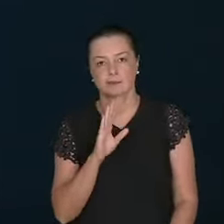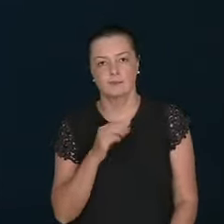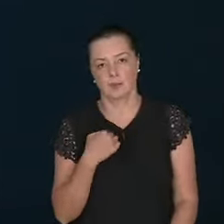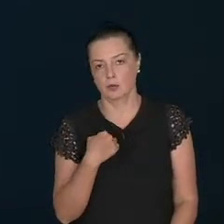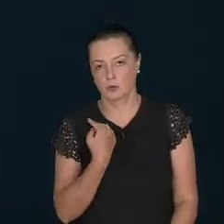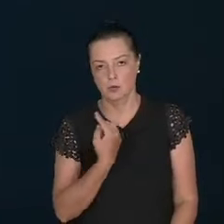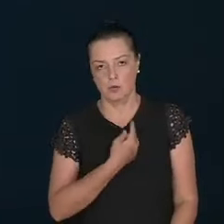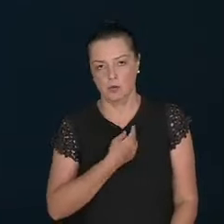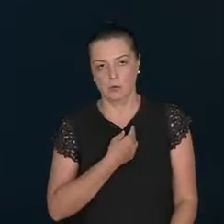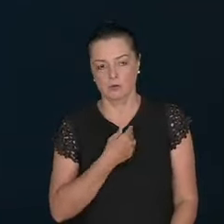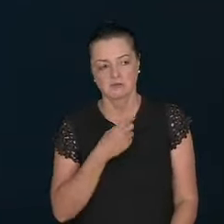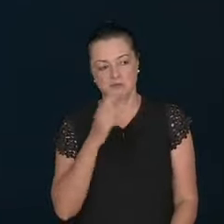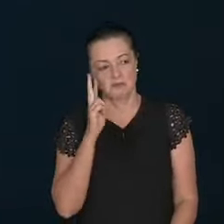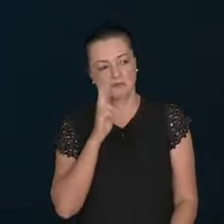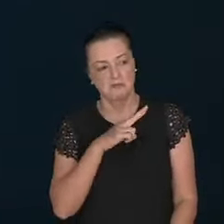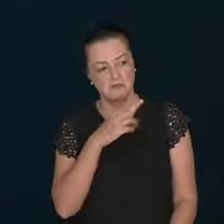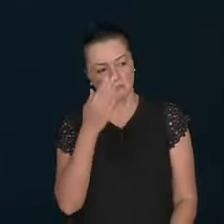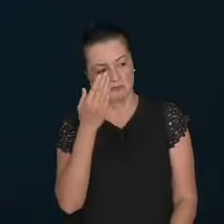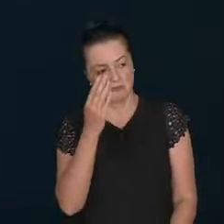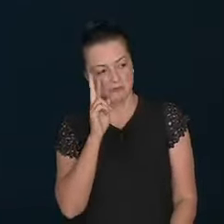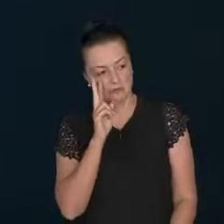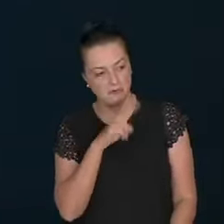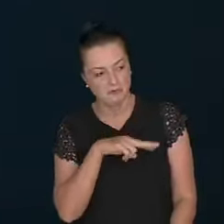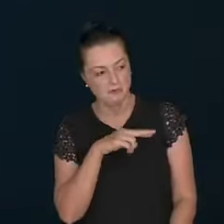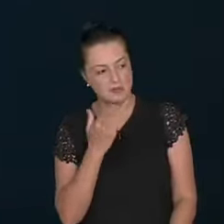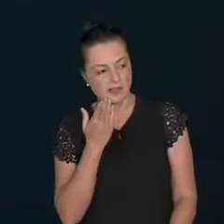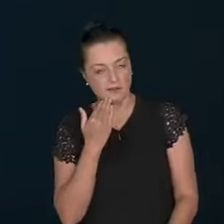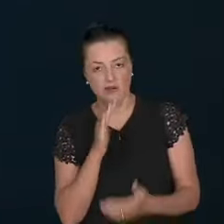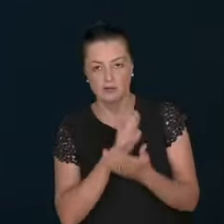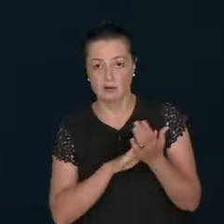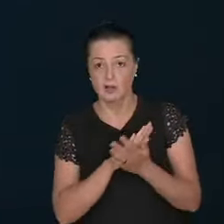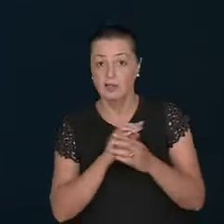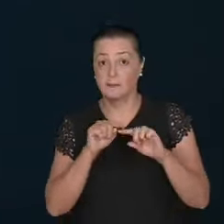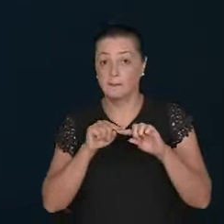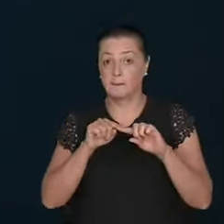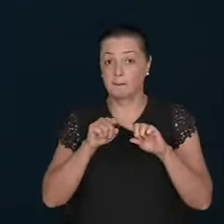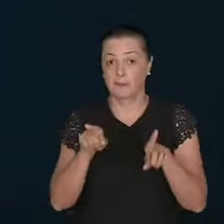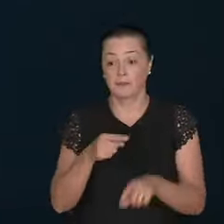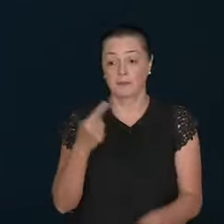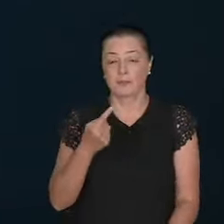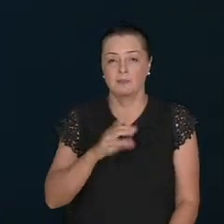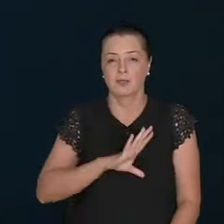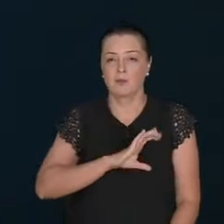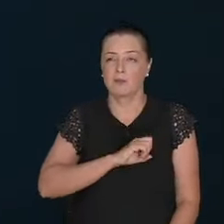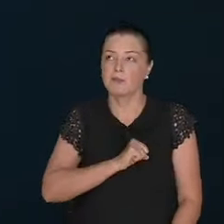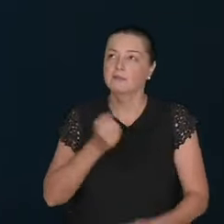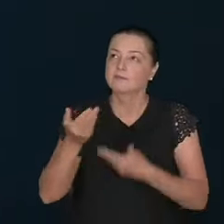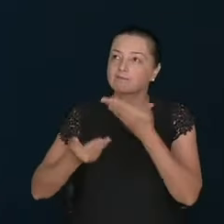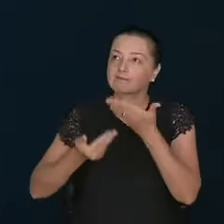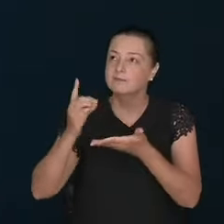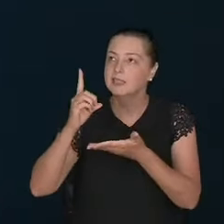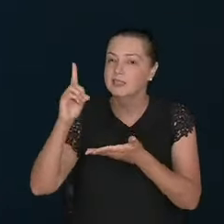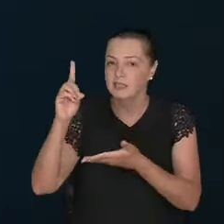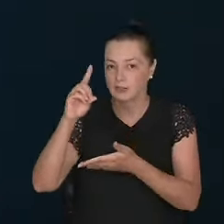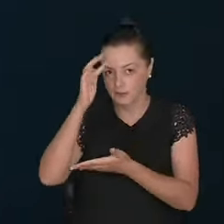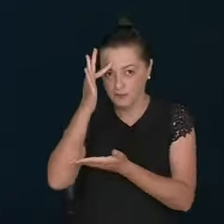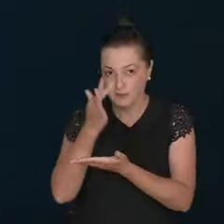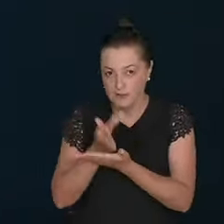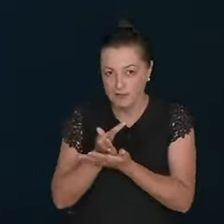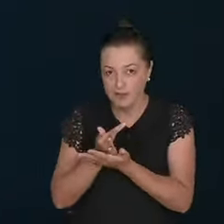We don't see any defect. But, in this case, when we talk about the spiritual first love,